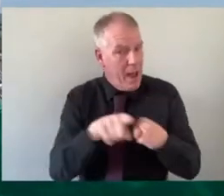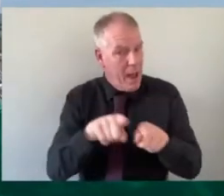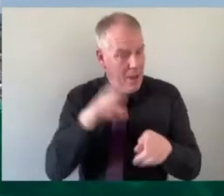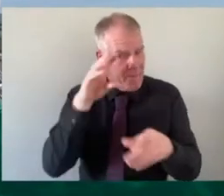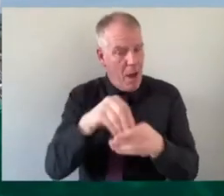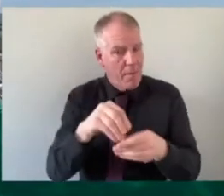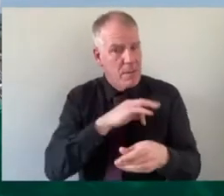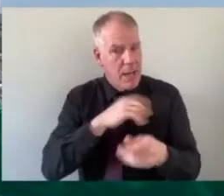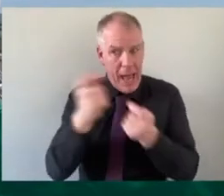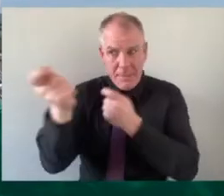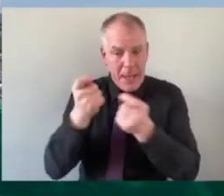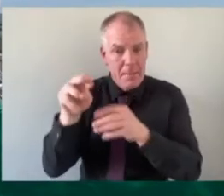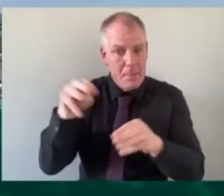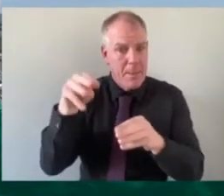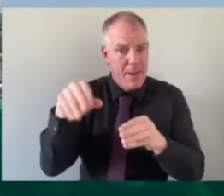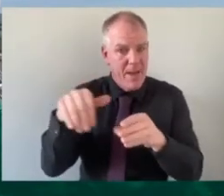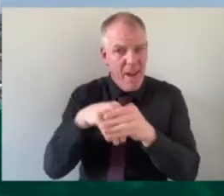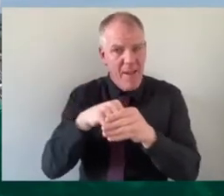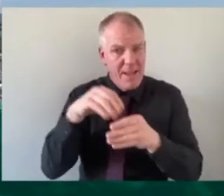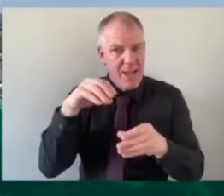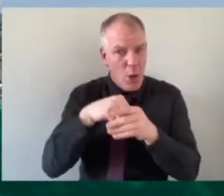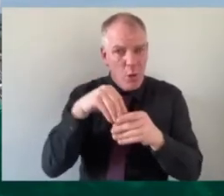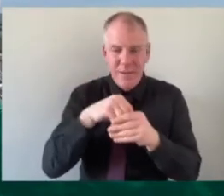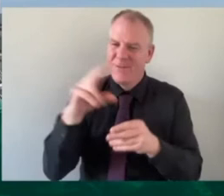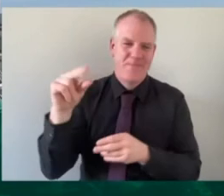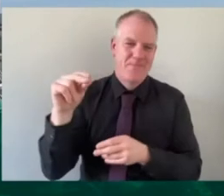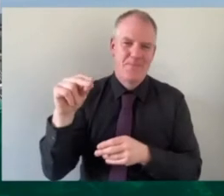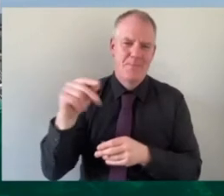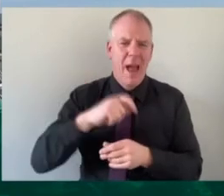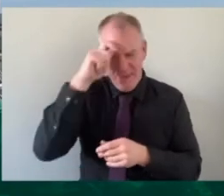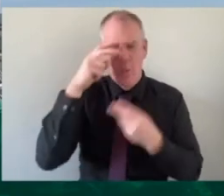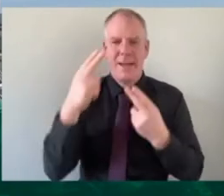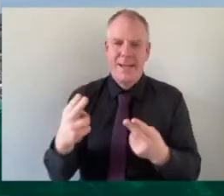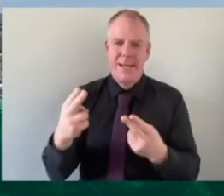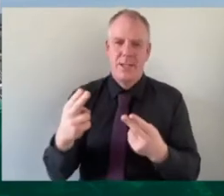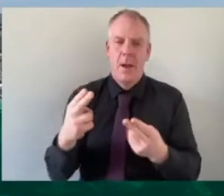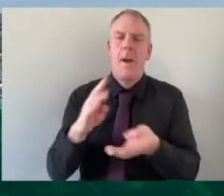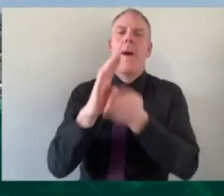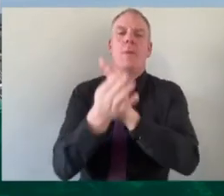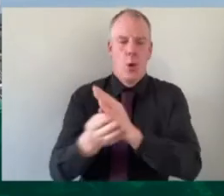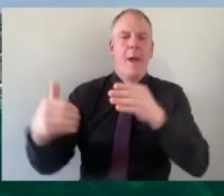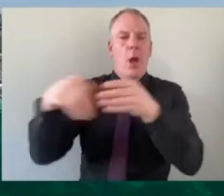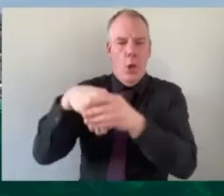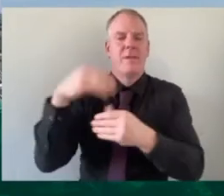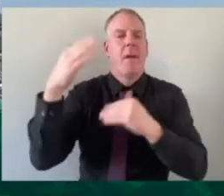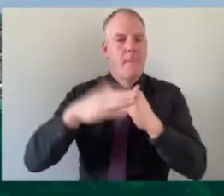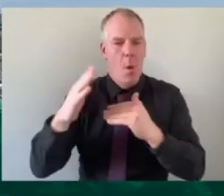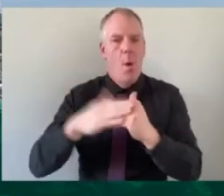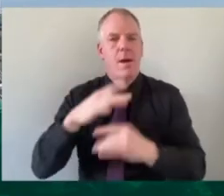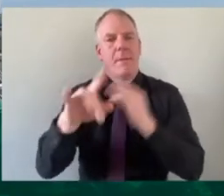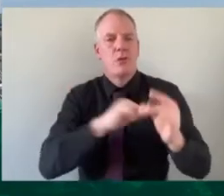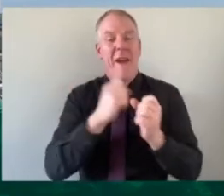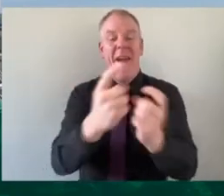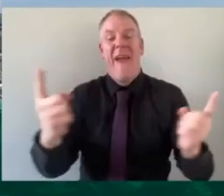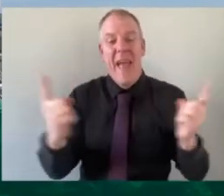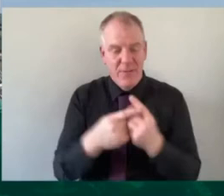i don't think we probably were i think we need to we need to concentrate more on being and being inclusive and ensuring that everybody gets the